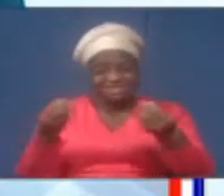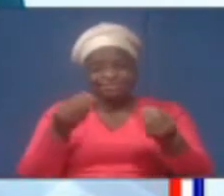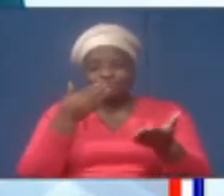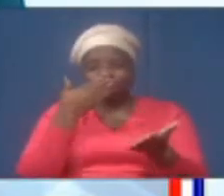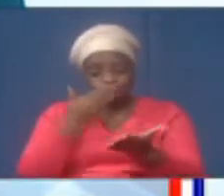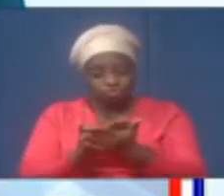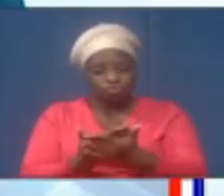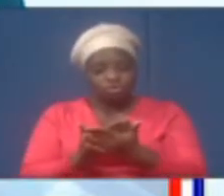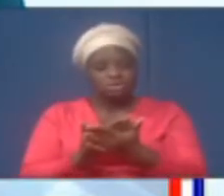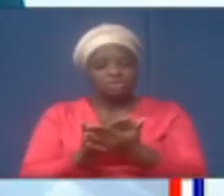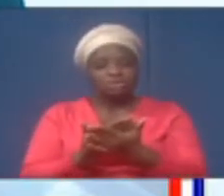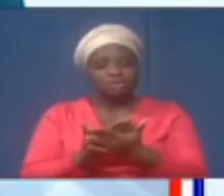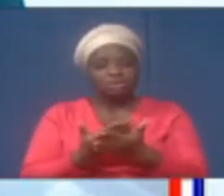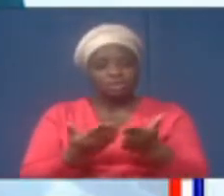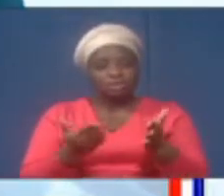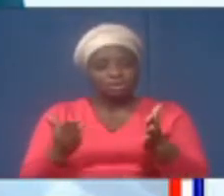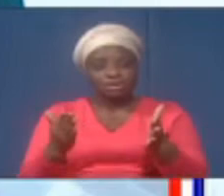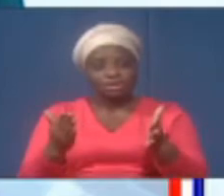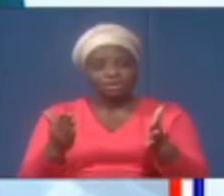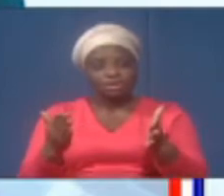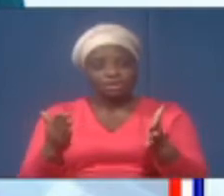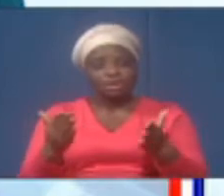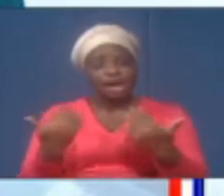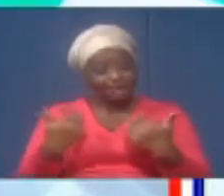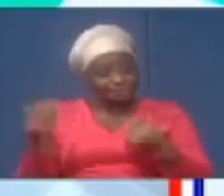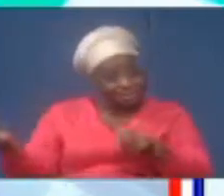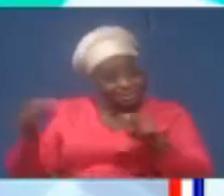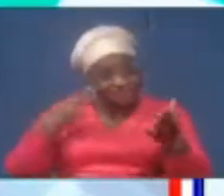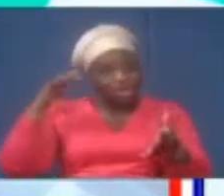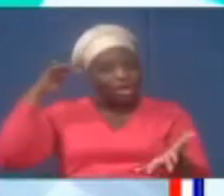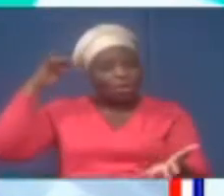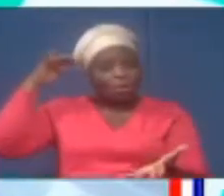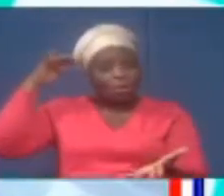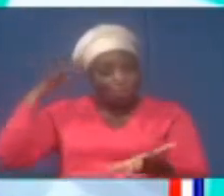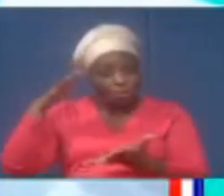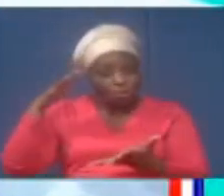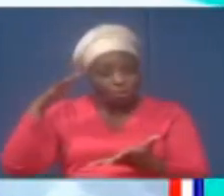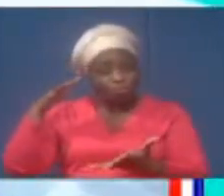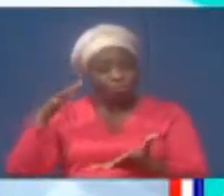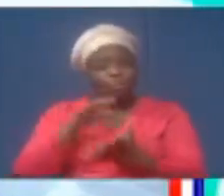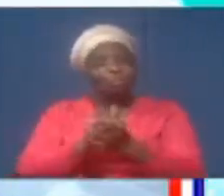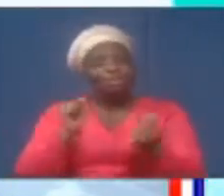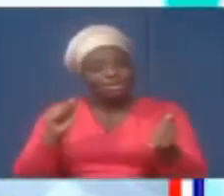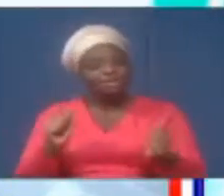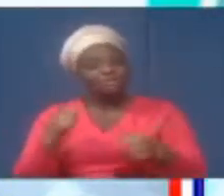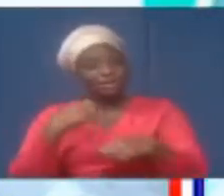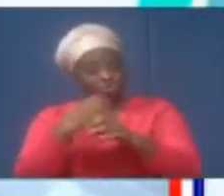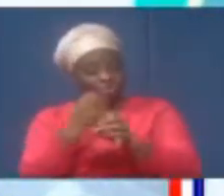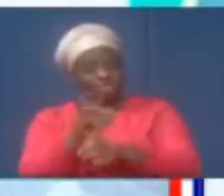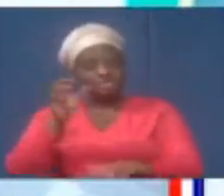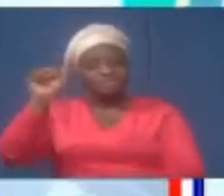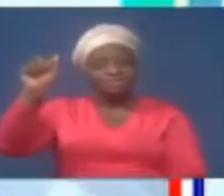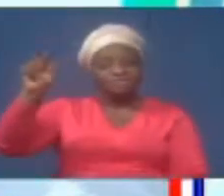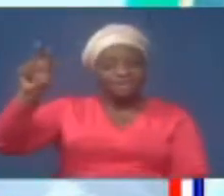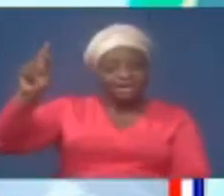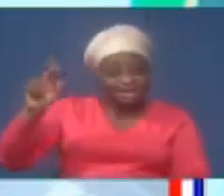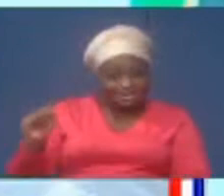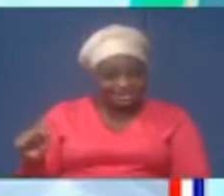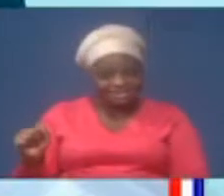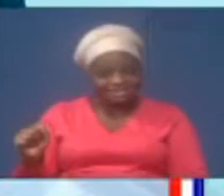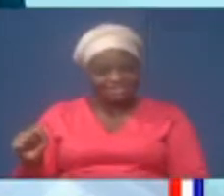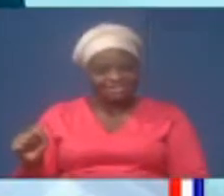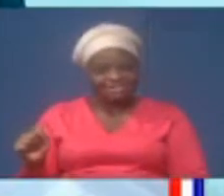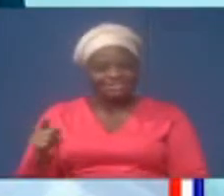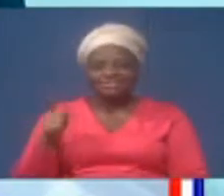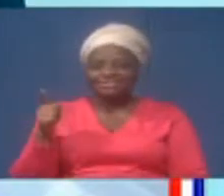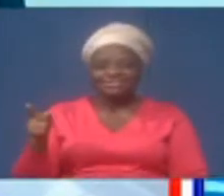recognition, who has given us hope, who believes in it, who believes in what we do, is to tell you that he's